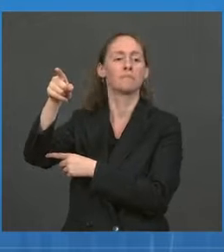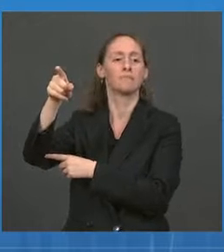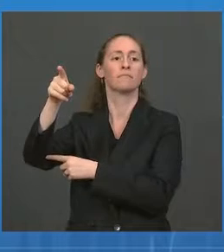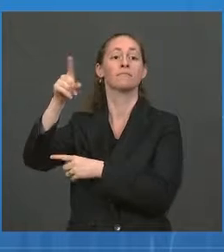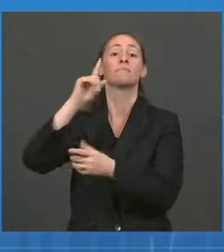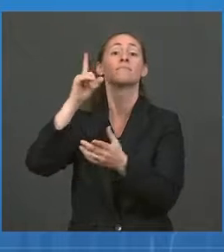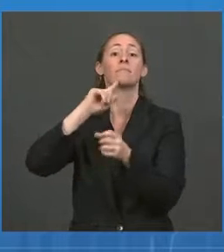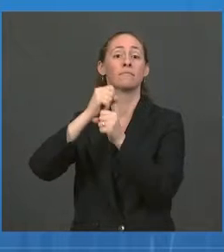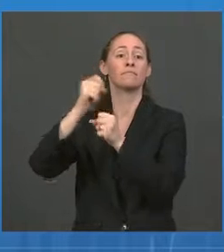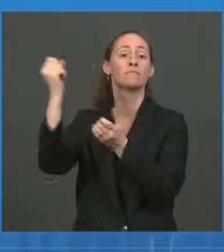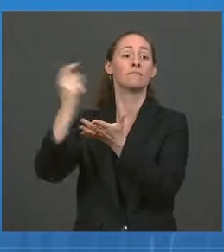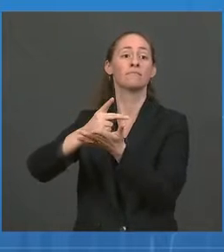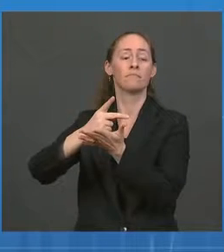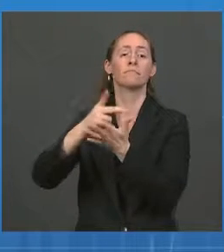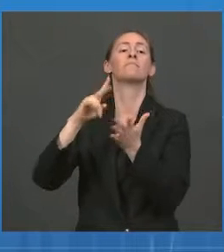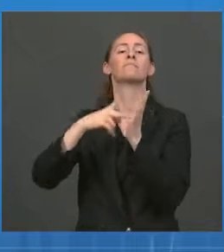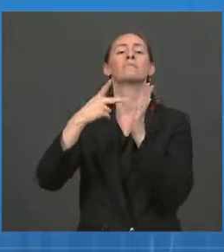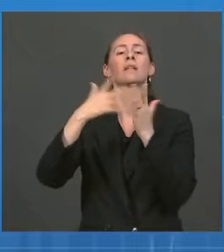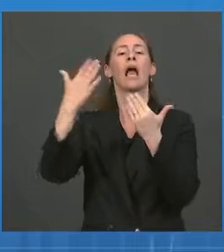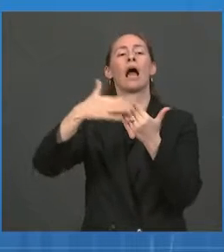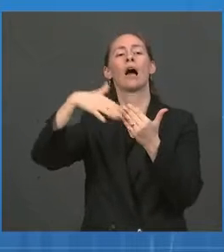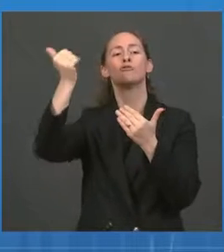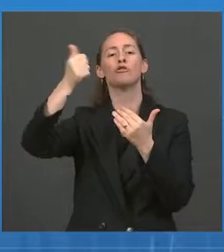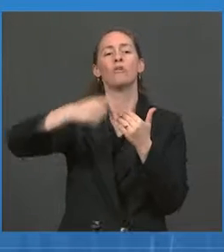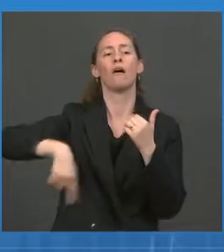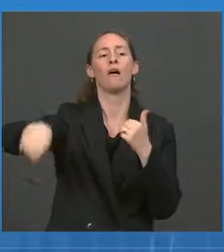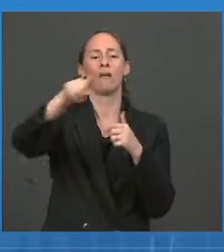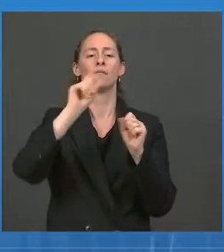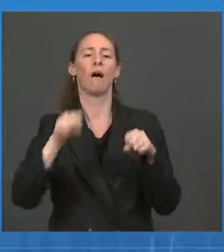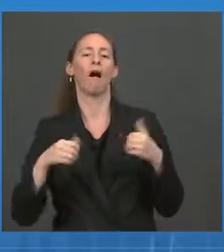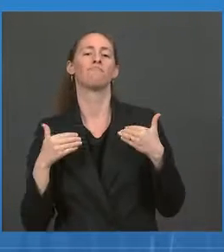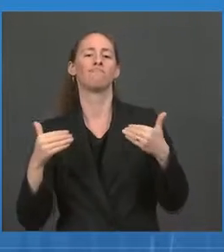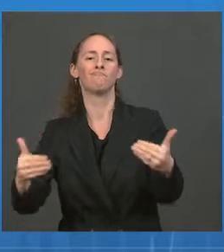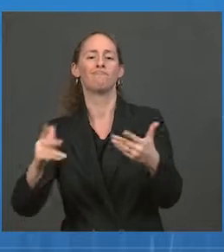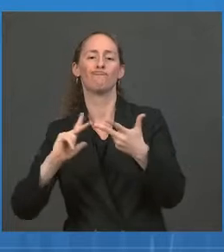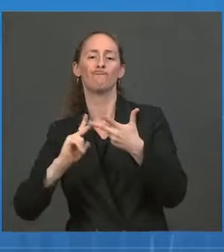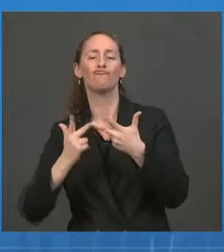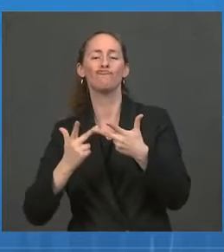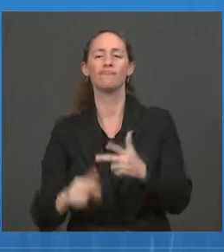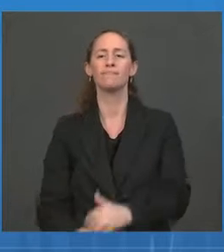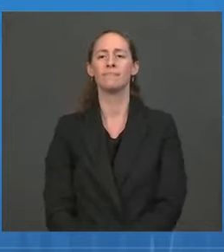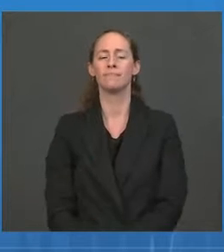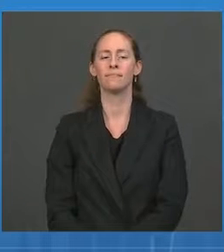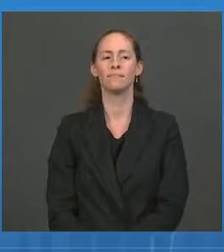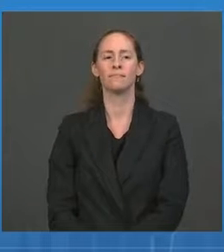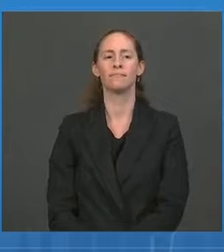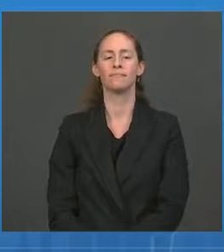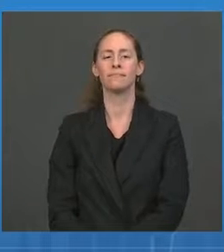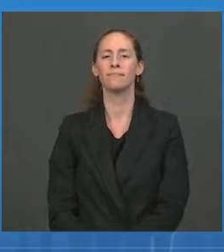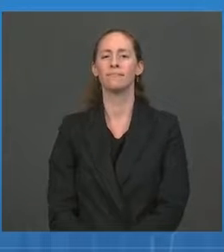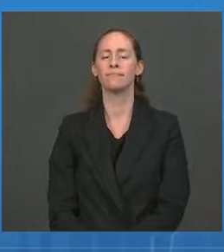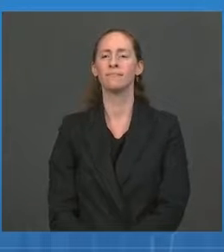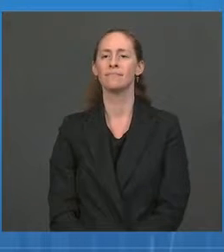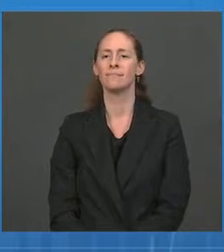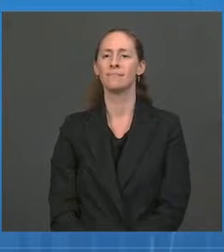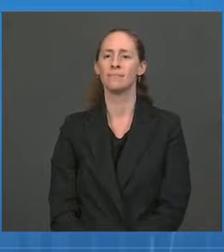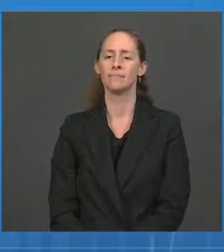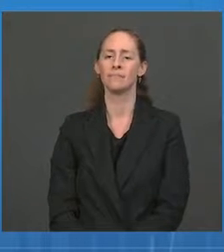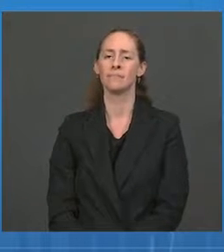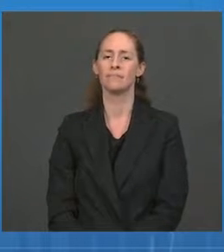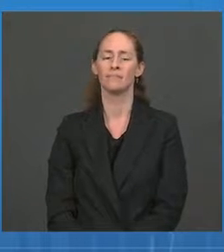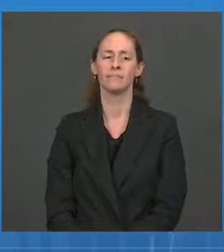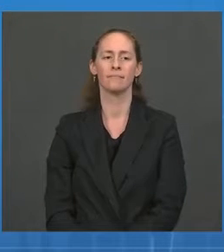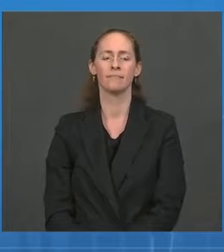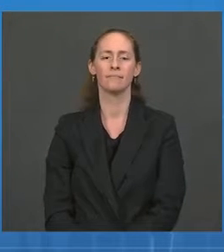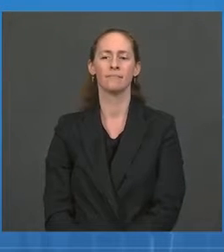and convenient for people to get a boost as recommended. Next question. Maureen Graffi at USA